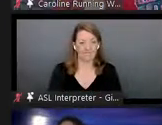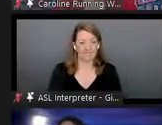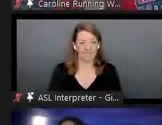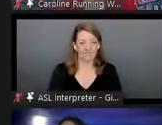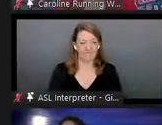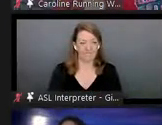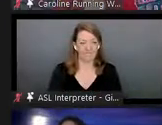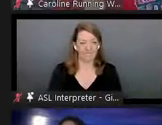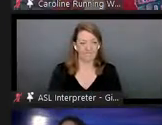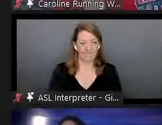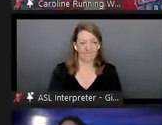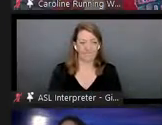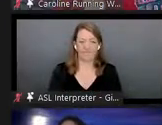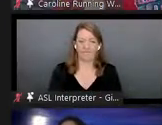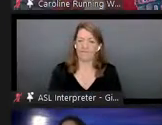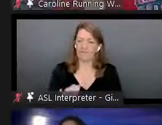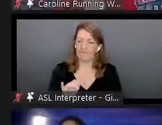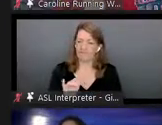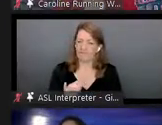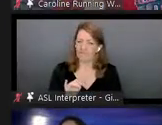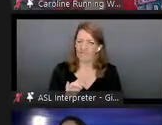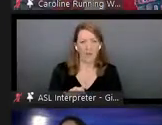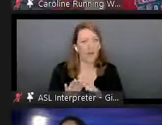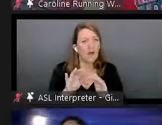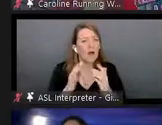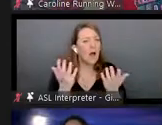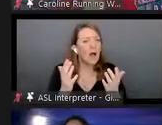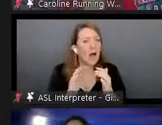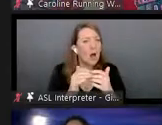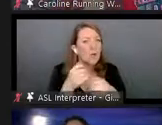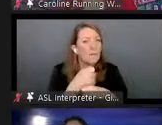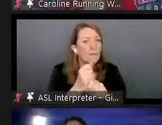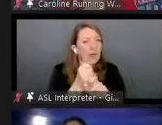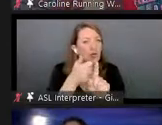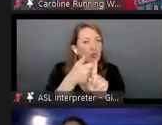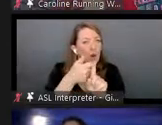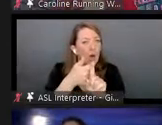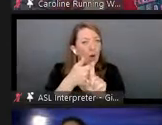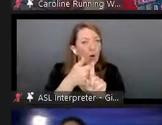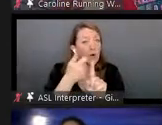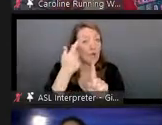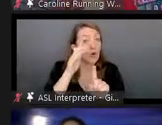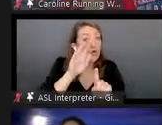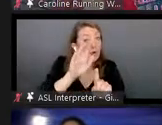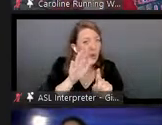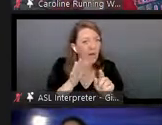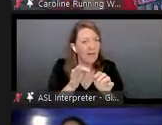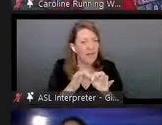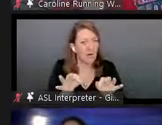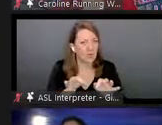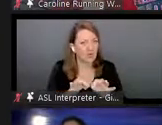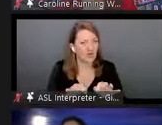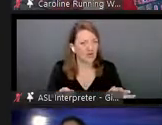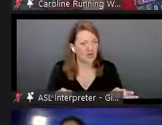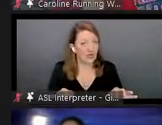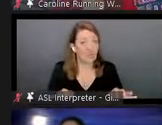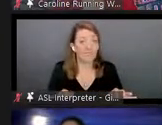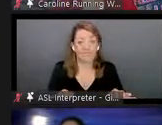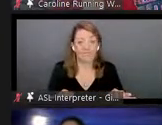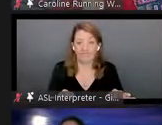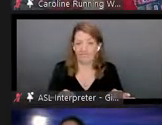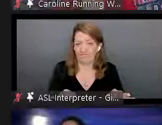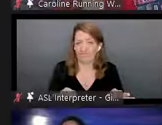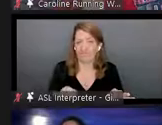how do you create your own version of this for your language uh one thing to take note is that there is a